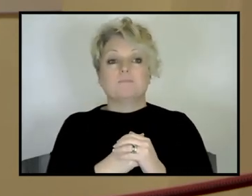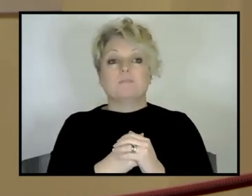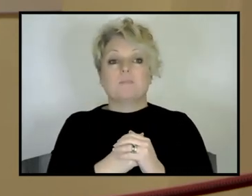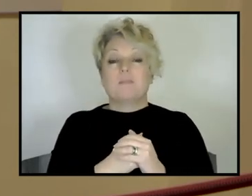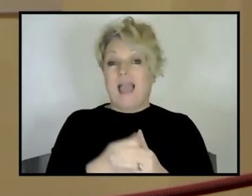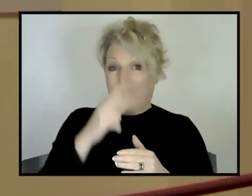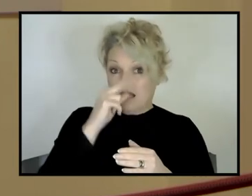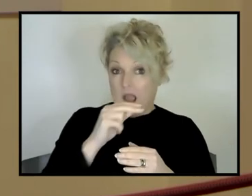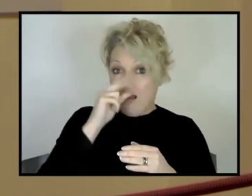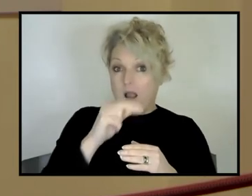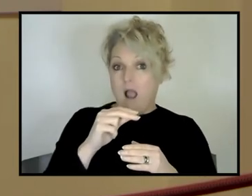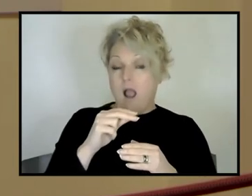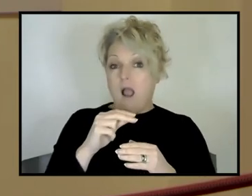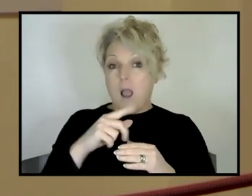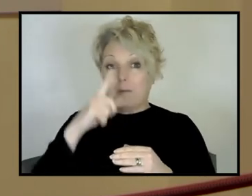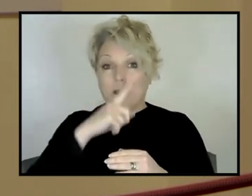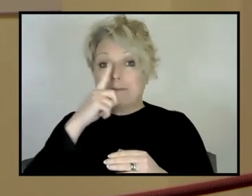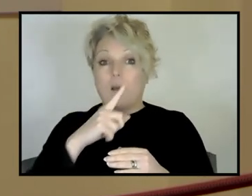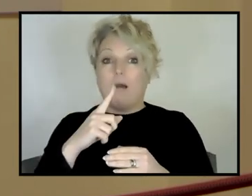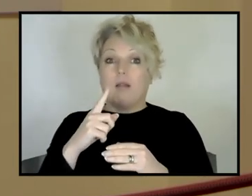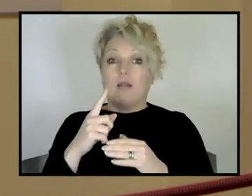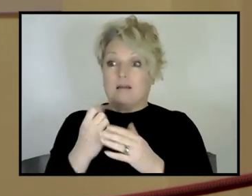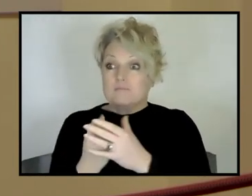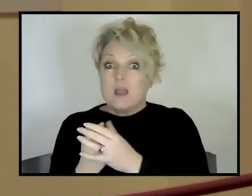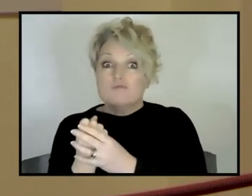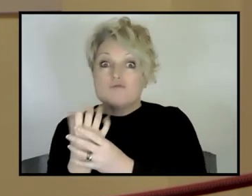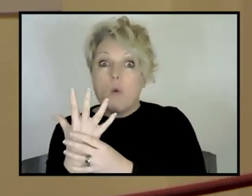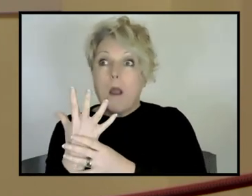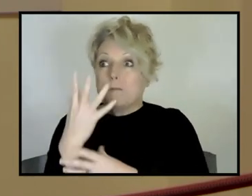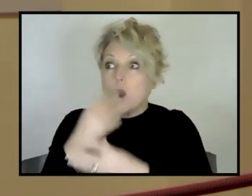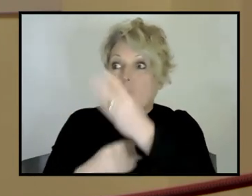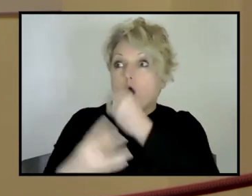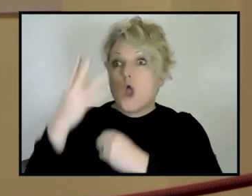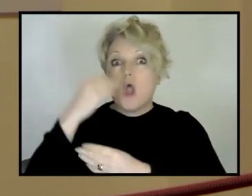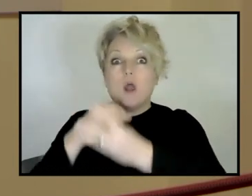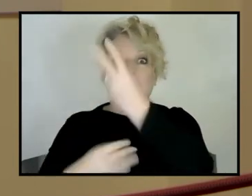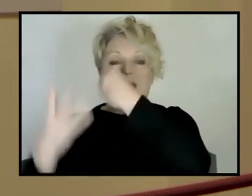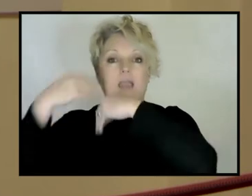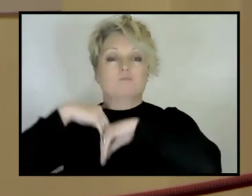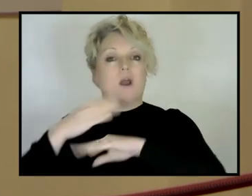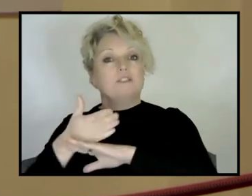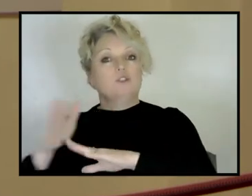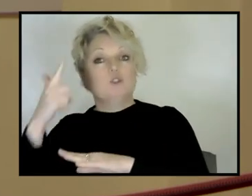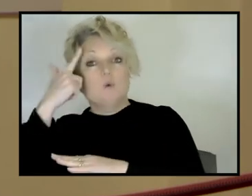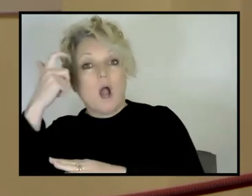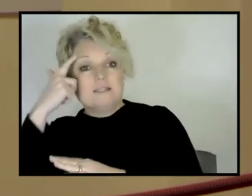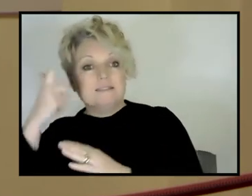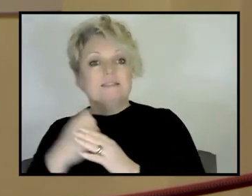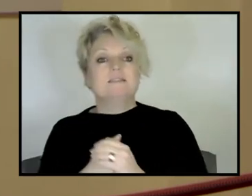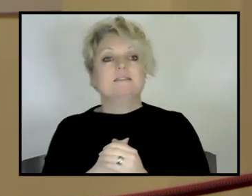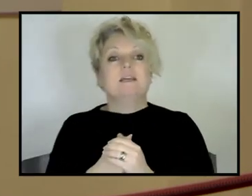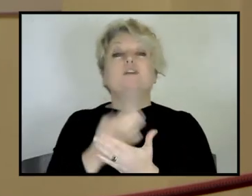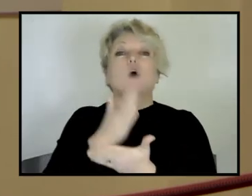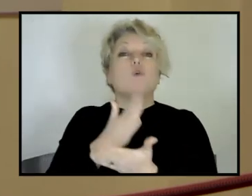generation grows up who have, have embraced the new ideas. And so I think very much it belongs to your